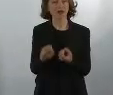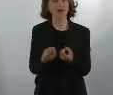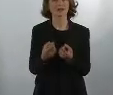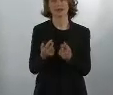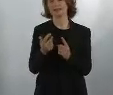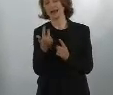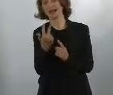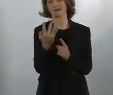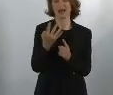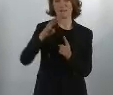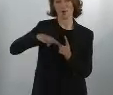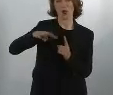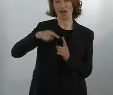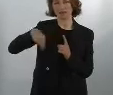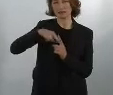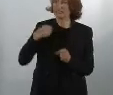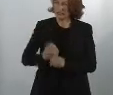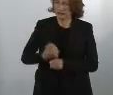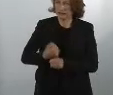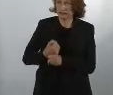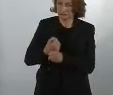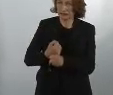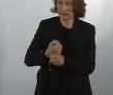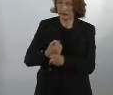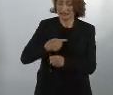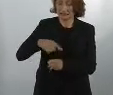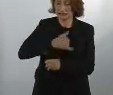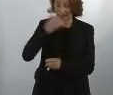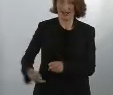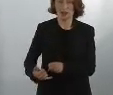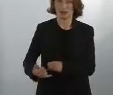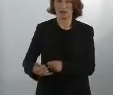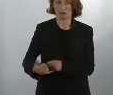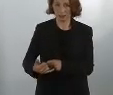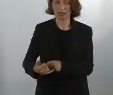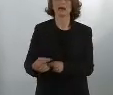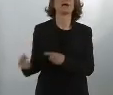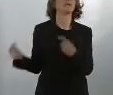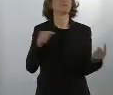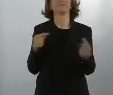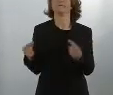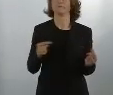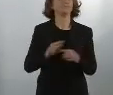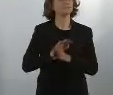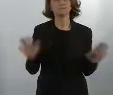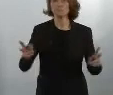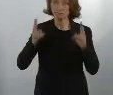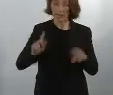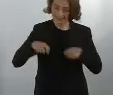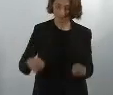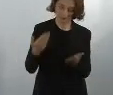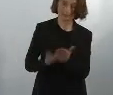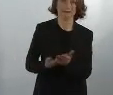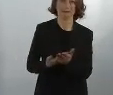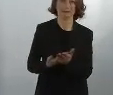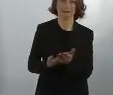and that we will have another three or four months to not only discuss this issue, but also come